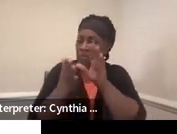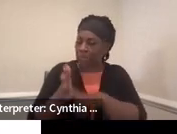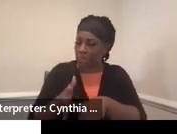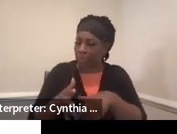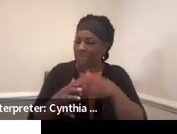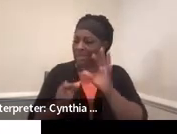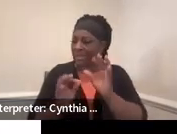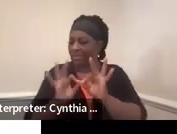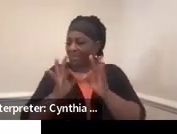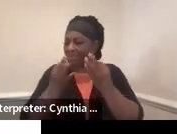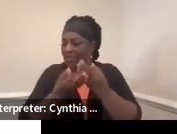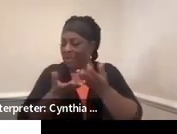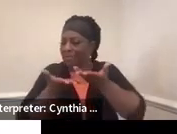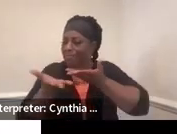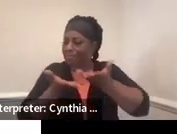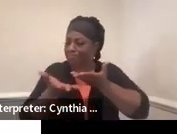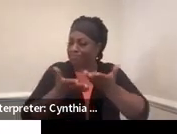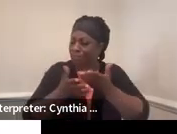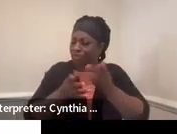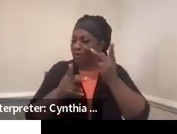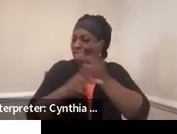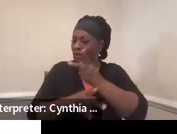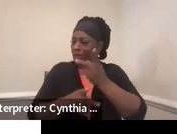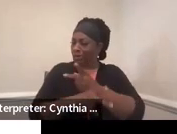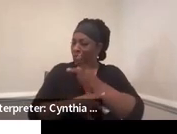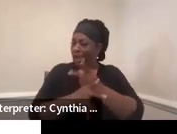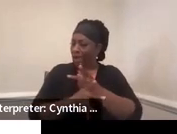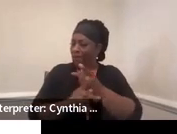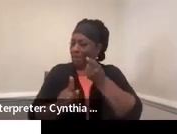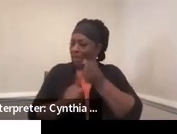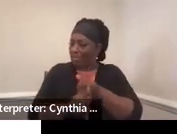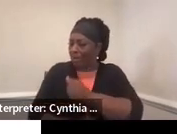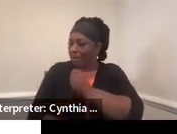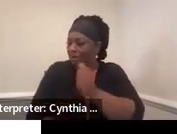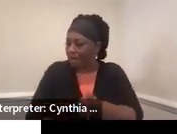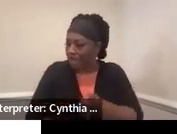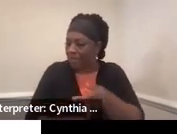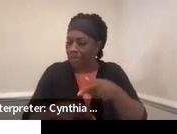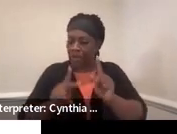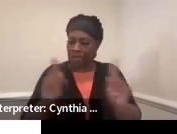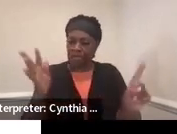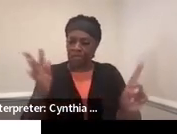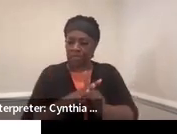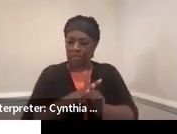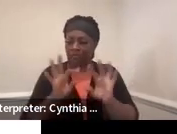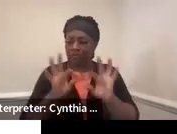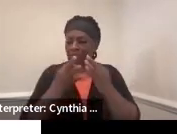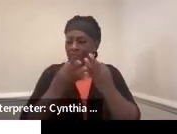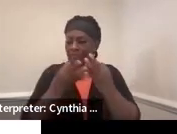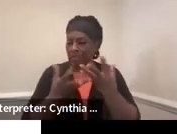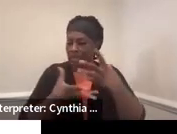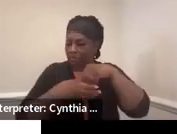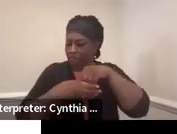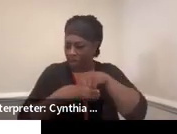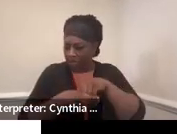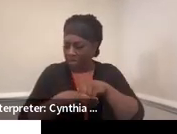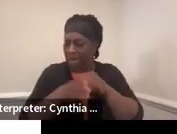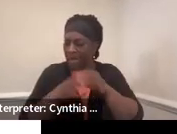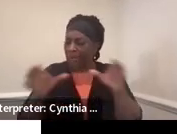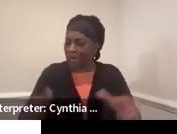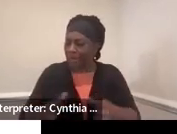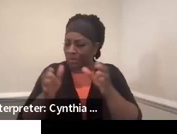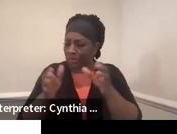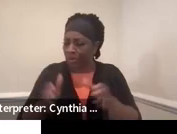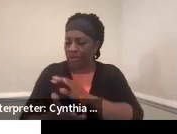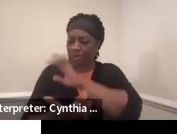family. So when there are opportunities for family engagement, I would encourage you to